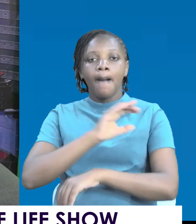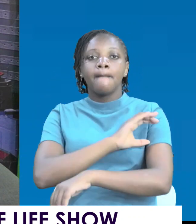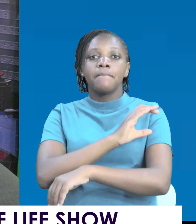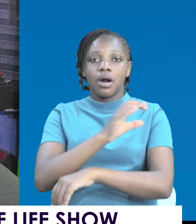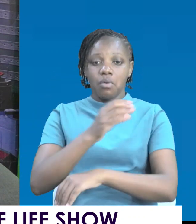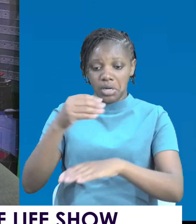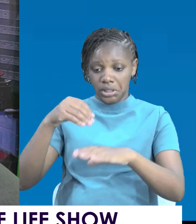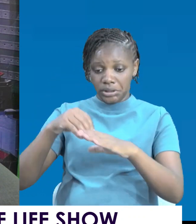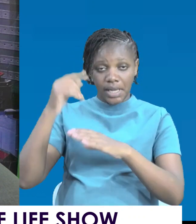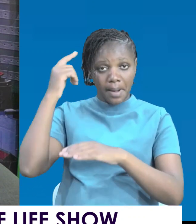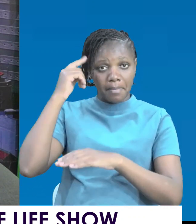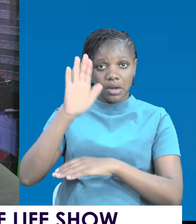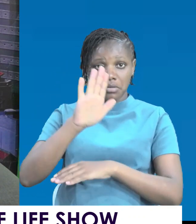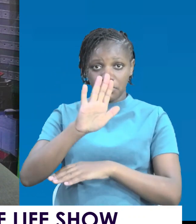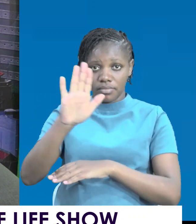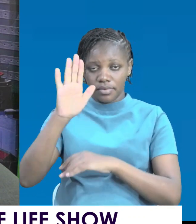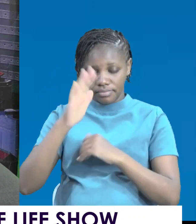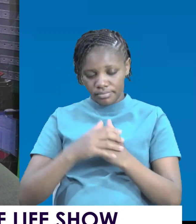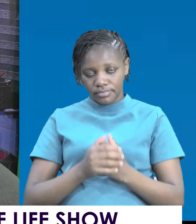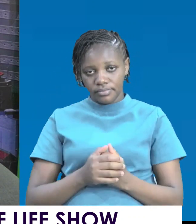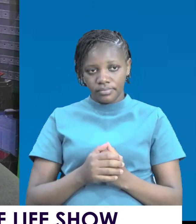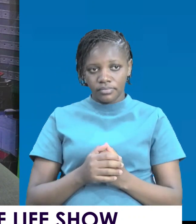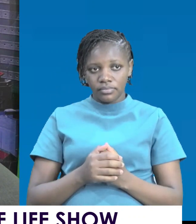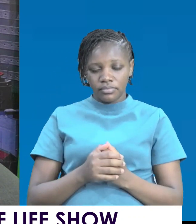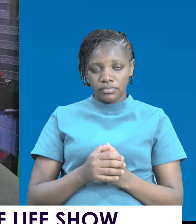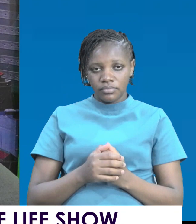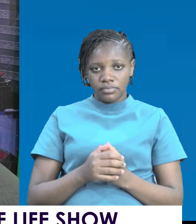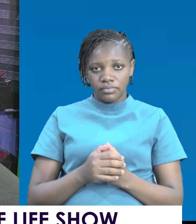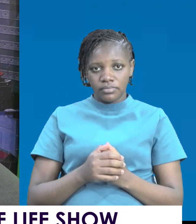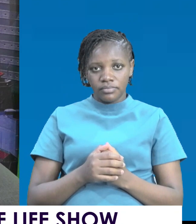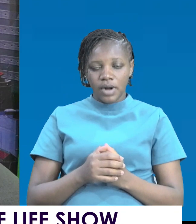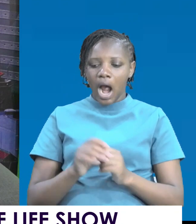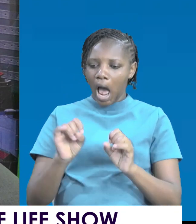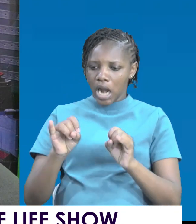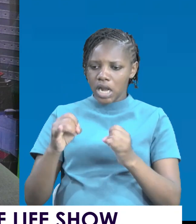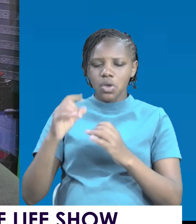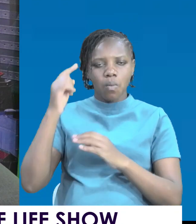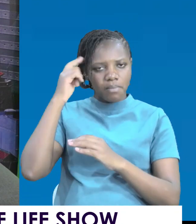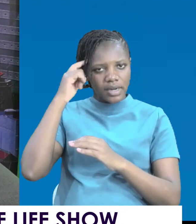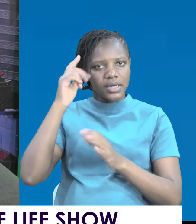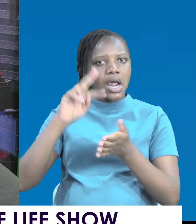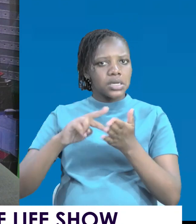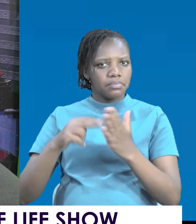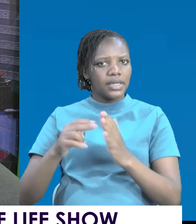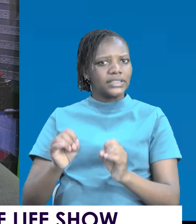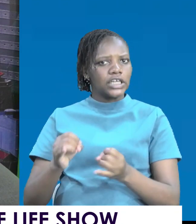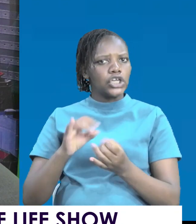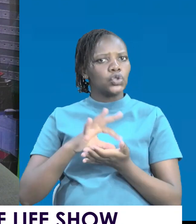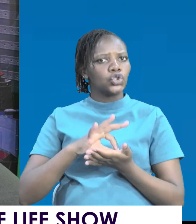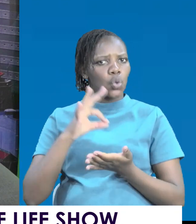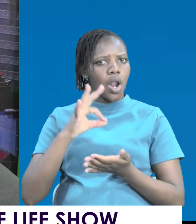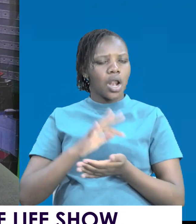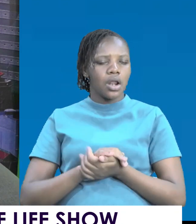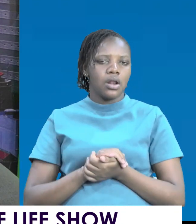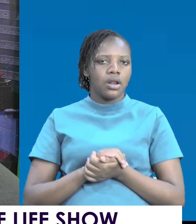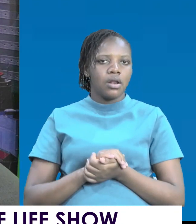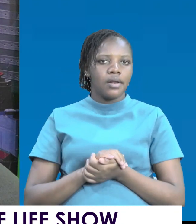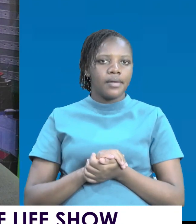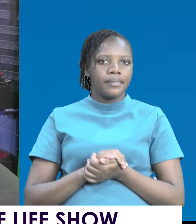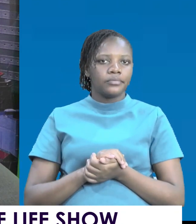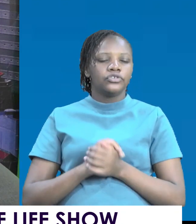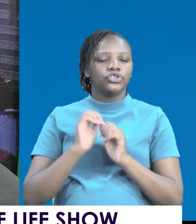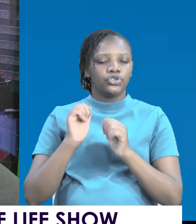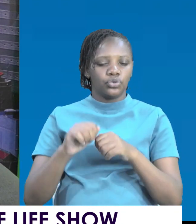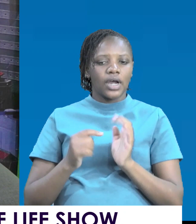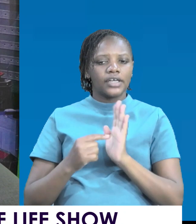is in your mind. A renewed mind is a renewed soul. It is all in your mind. You can